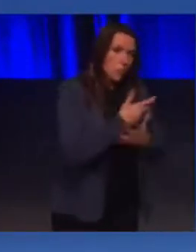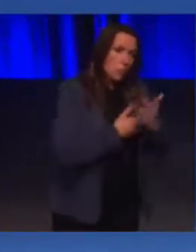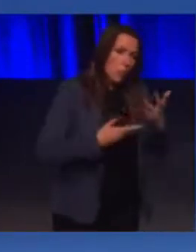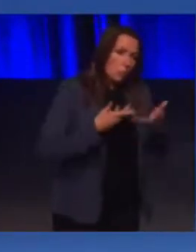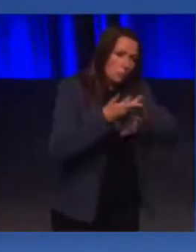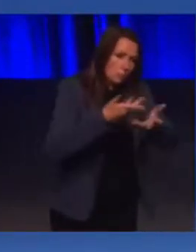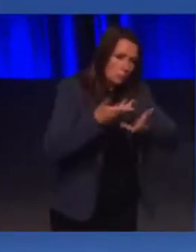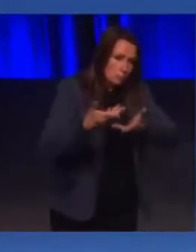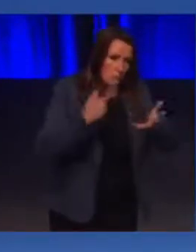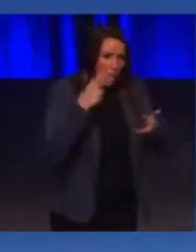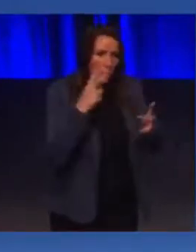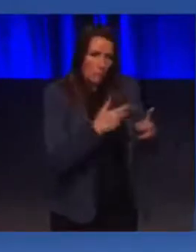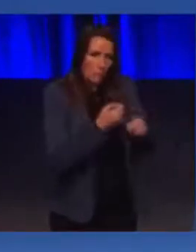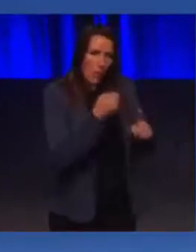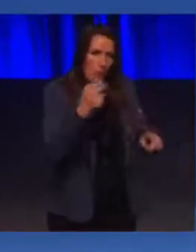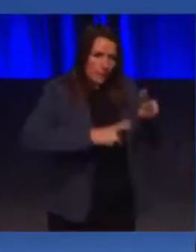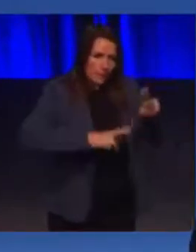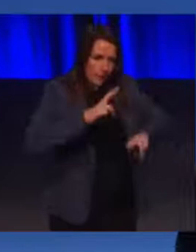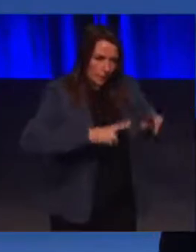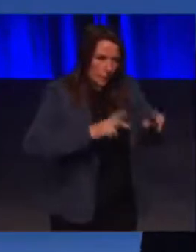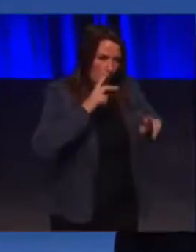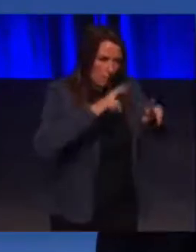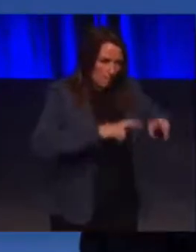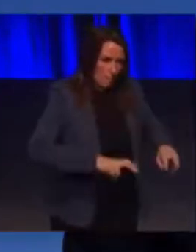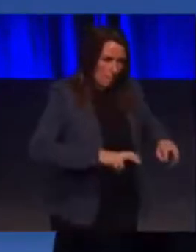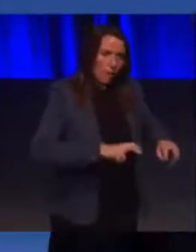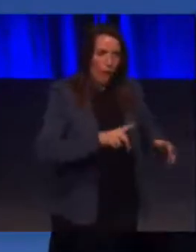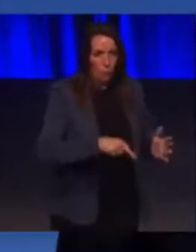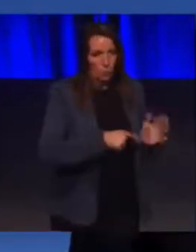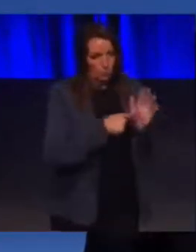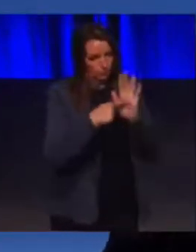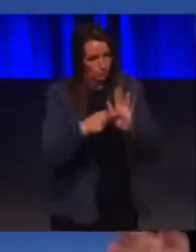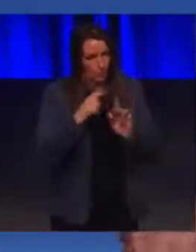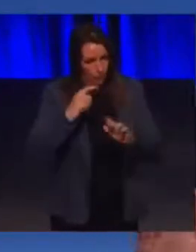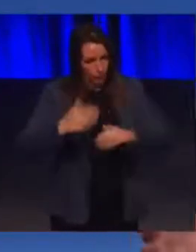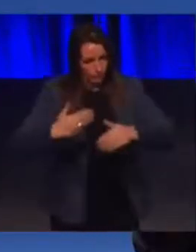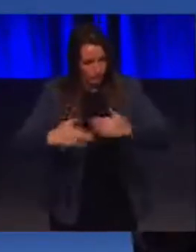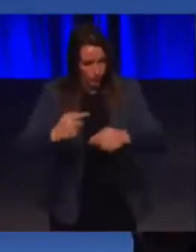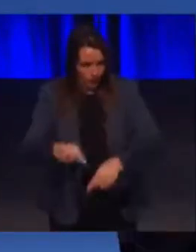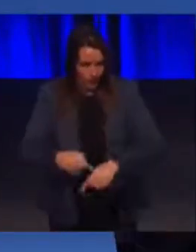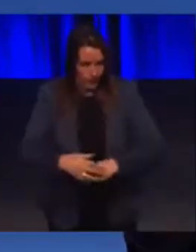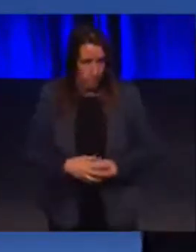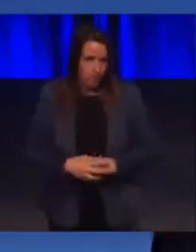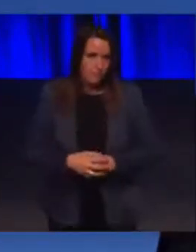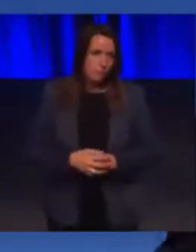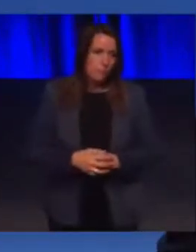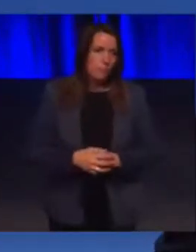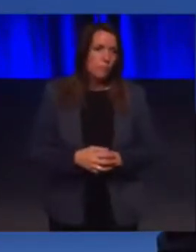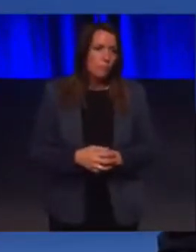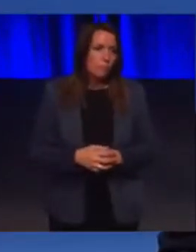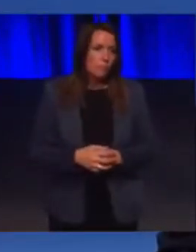the impact assessments, and we will bring this forward as soon as possible. But as we have heard,